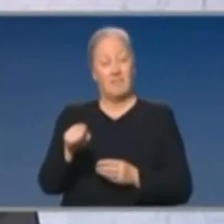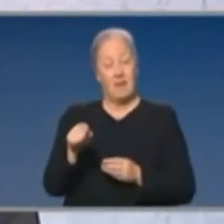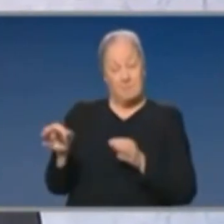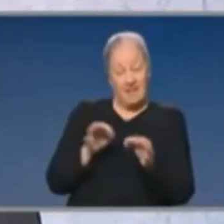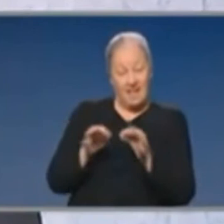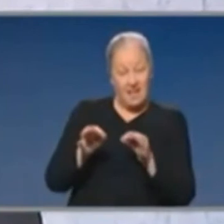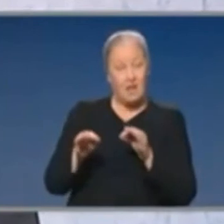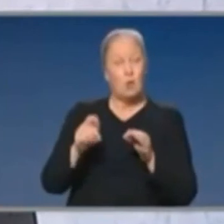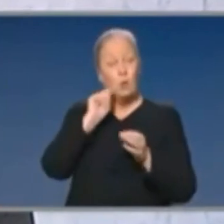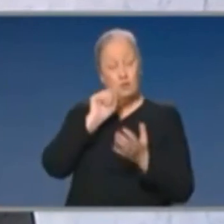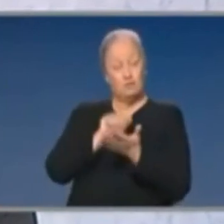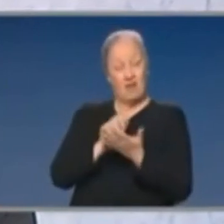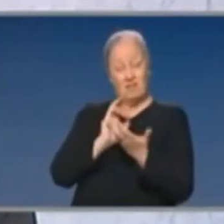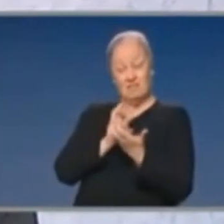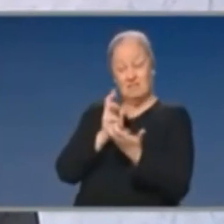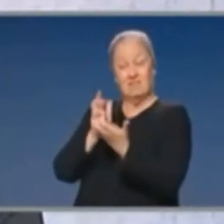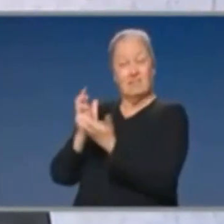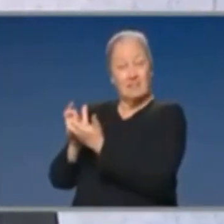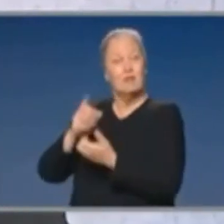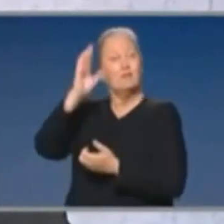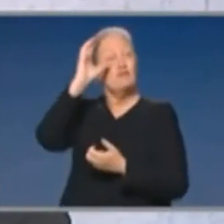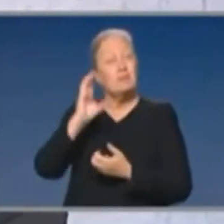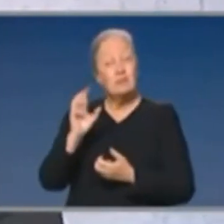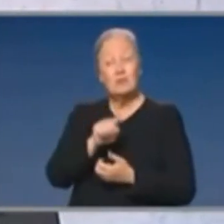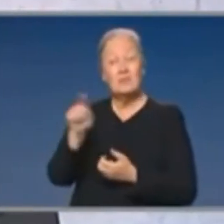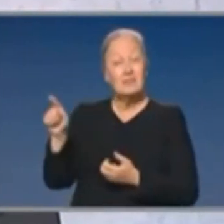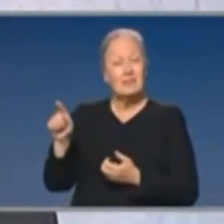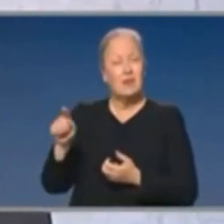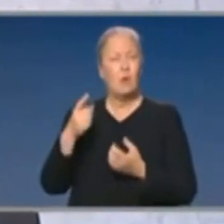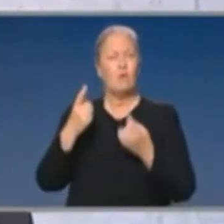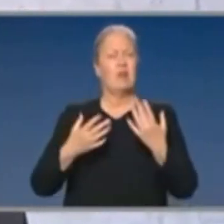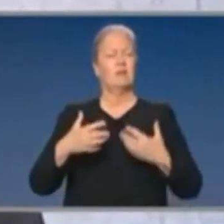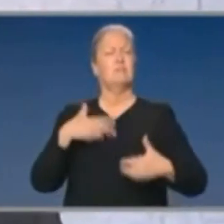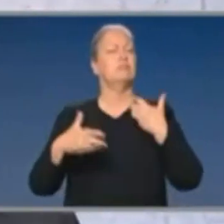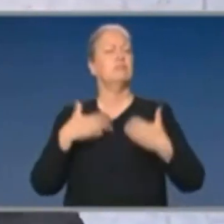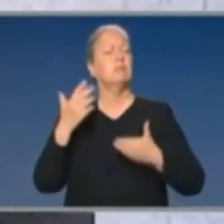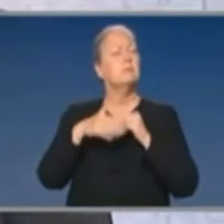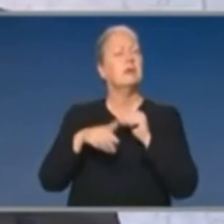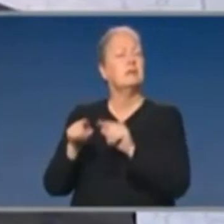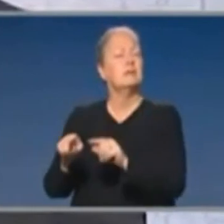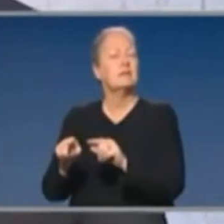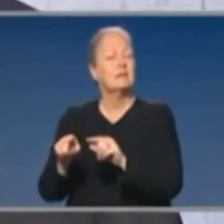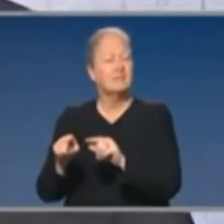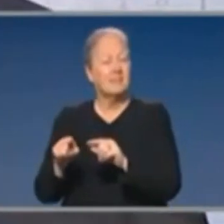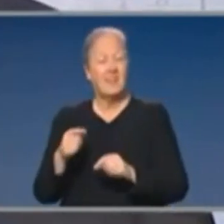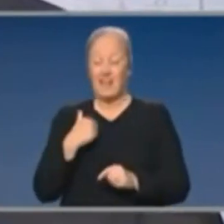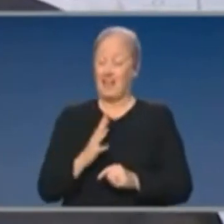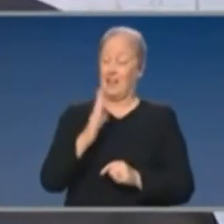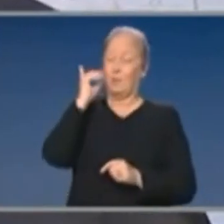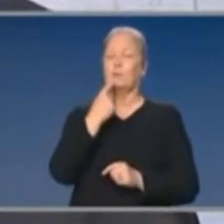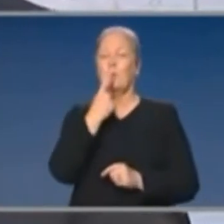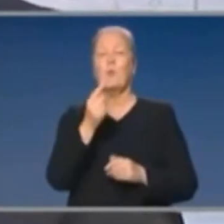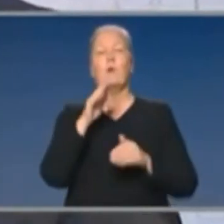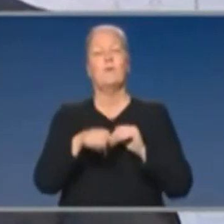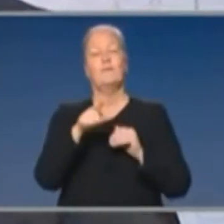plan suggests right across regional Victoria is obviously an issue that's already been raised. And this only highlights the point I was making last week